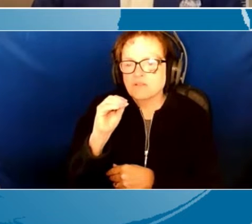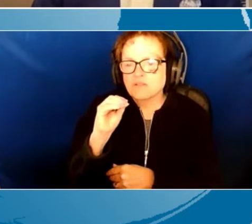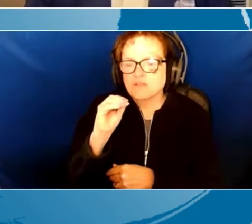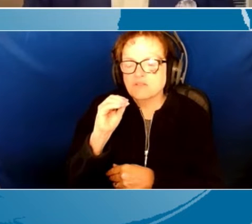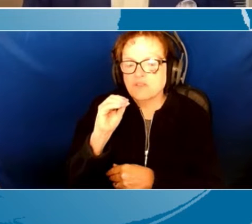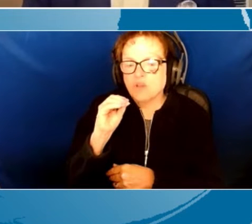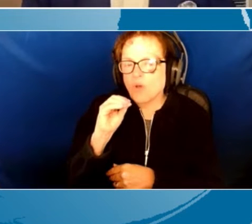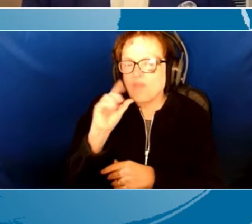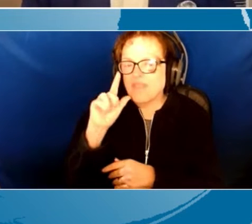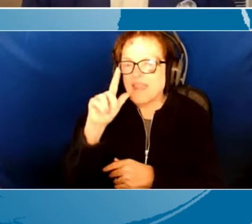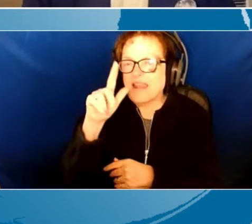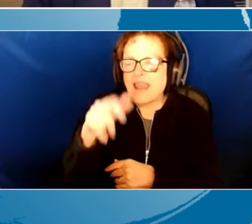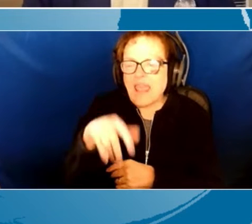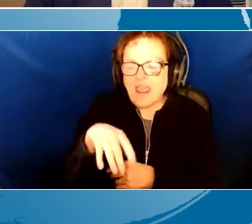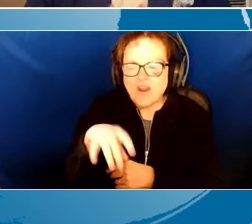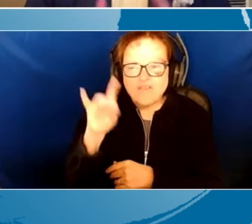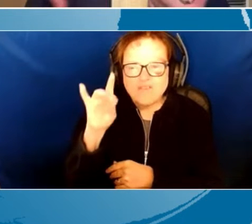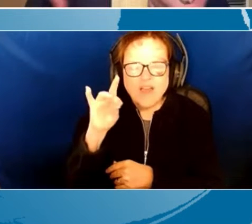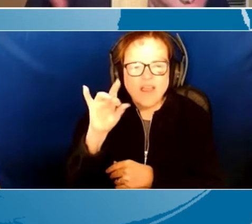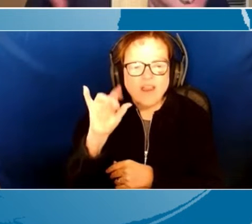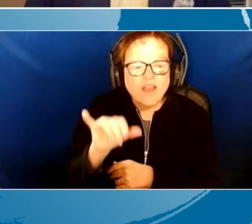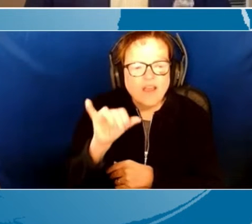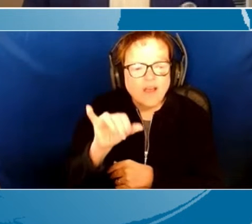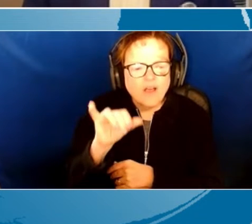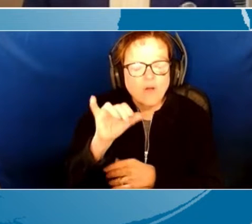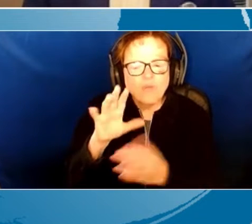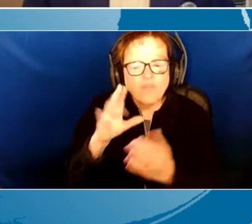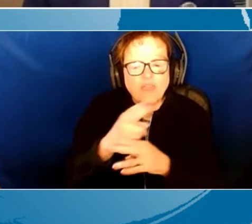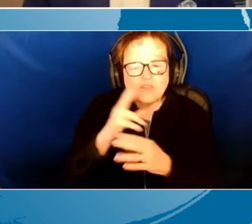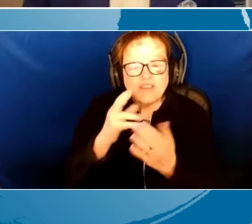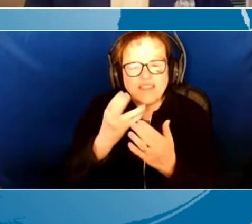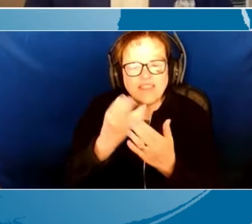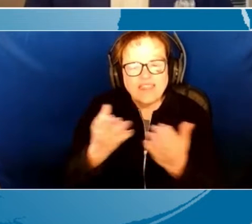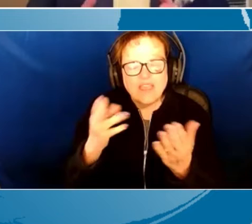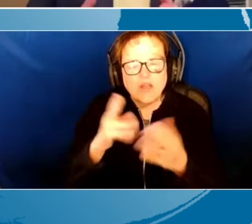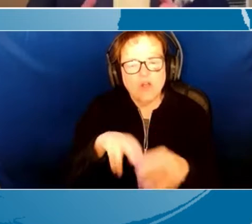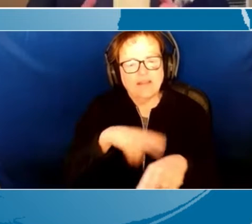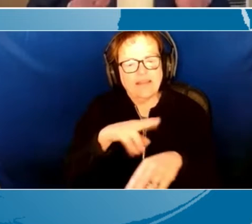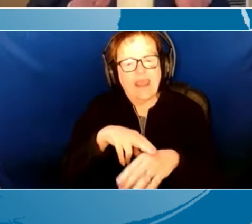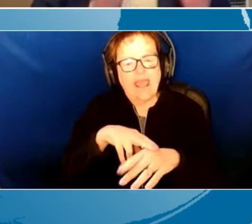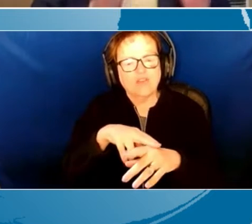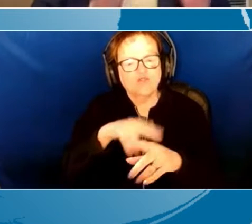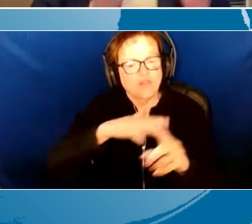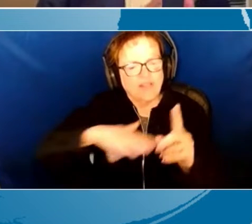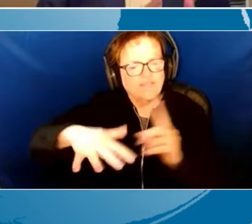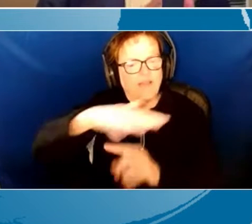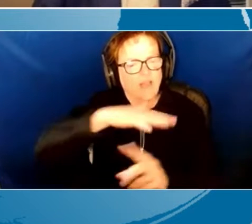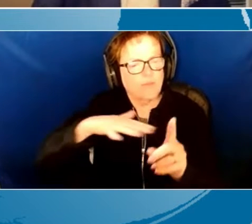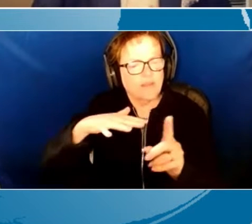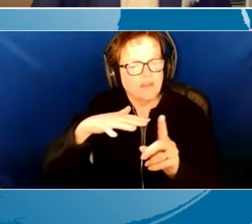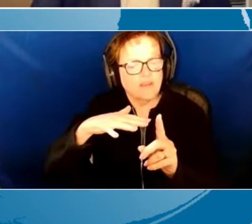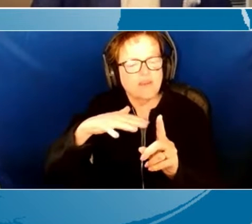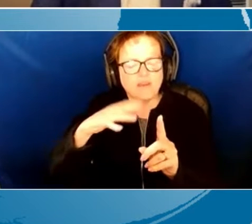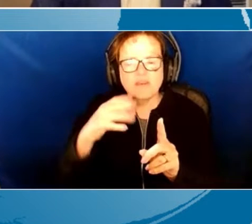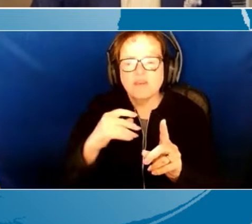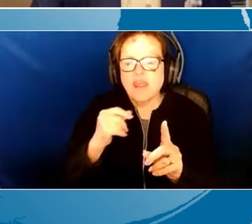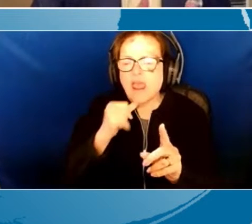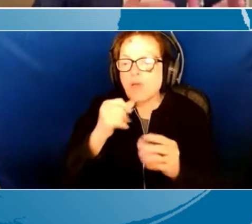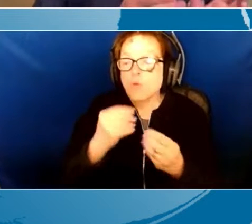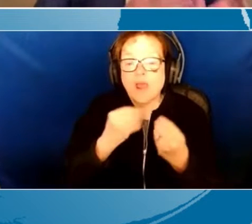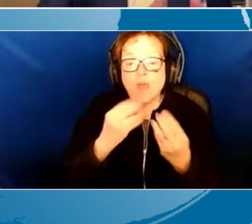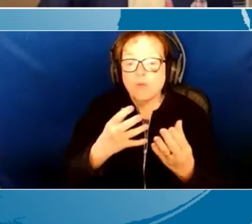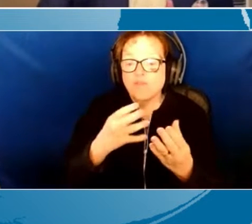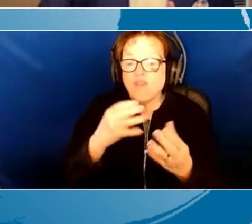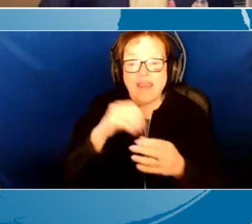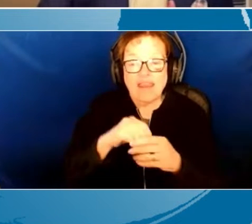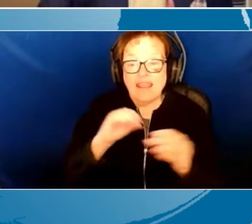that the early intervention program used this thing called natural environments, which meant that I wouldn't be providing the services in my